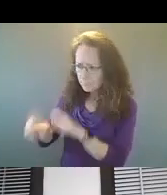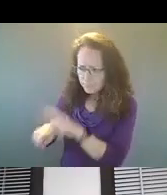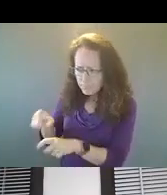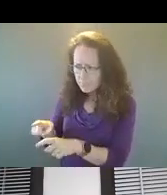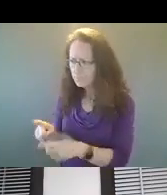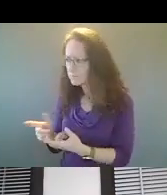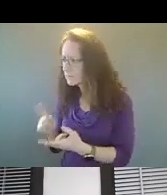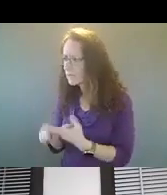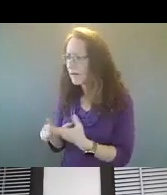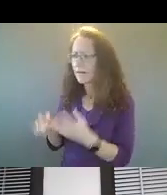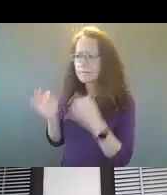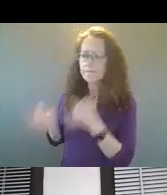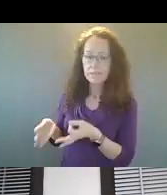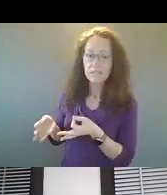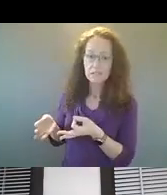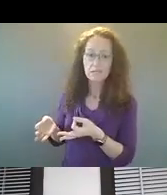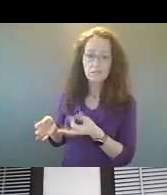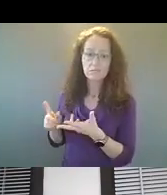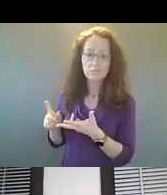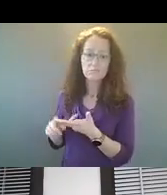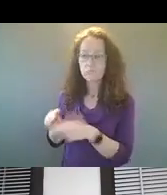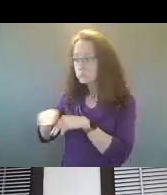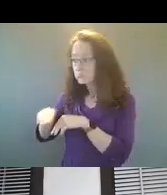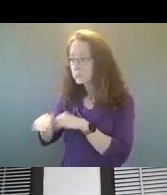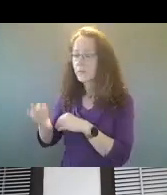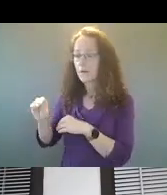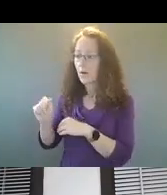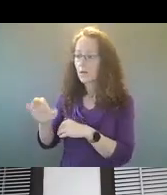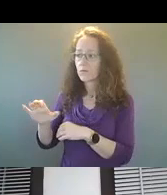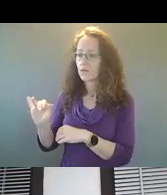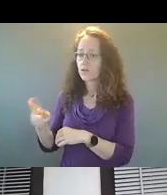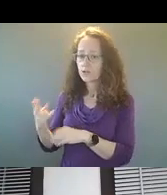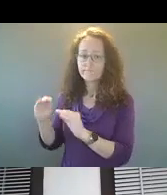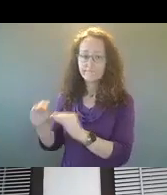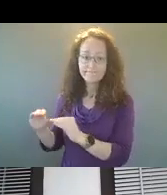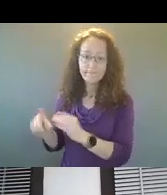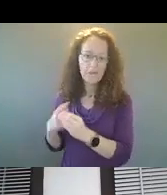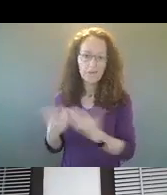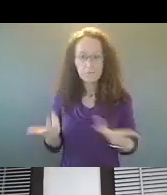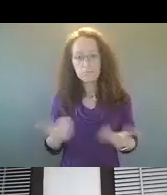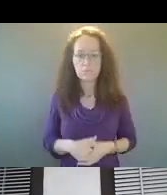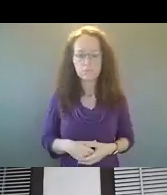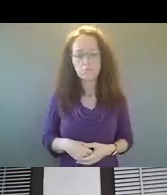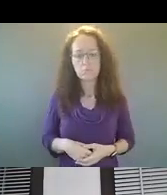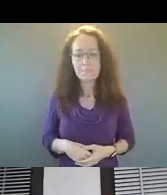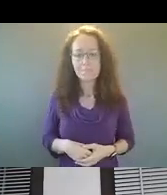occurred and then make a determination and then, uh, decide to coach them on this incident or not. So, um,